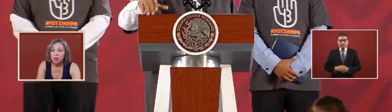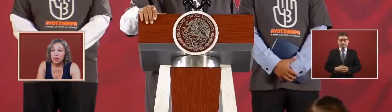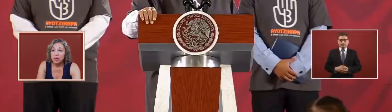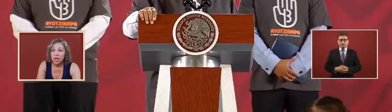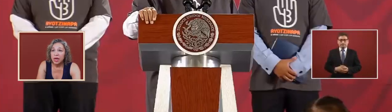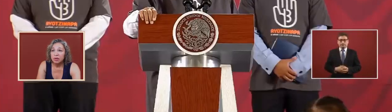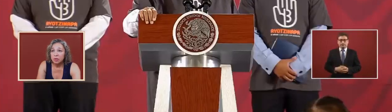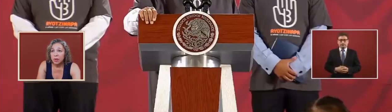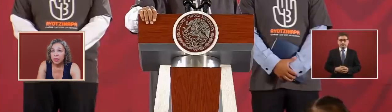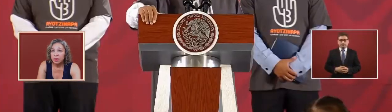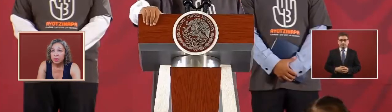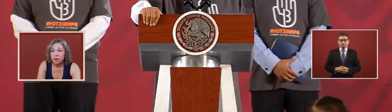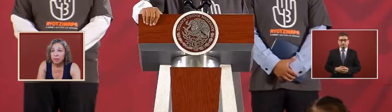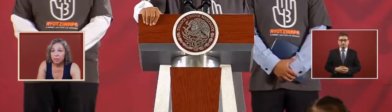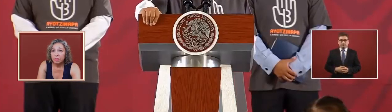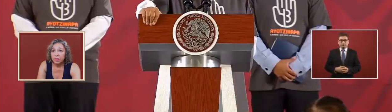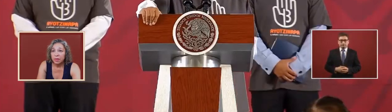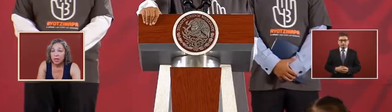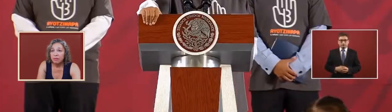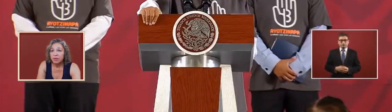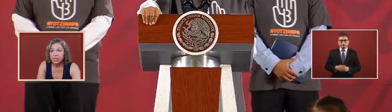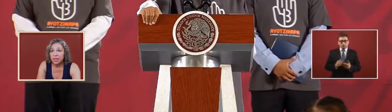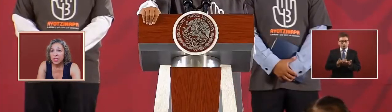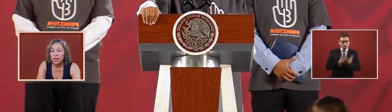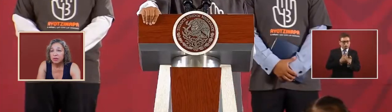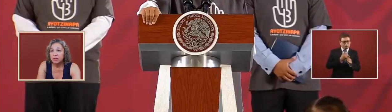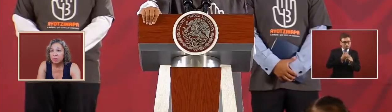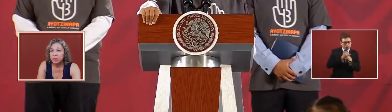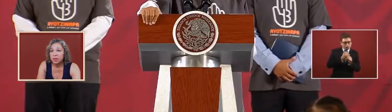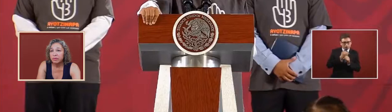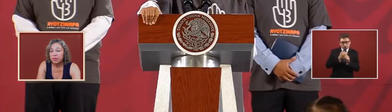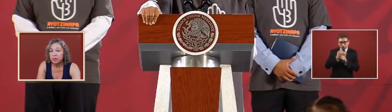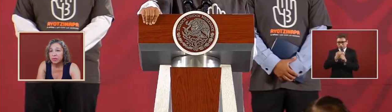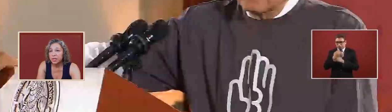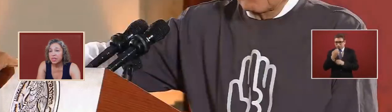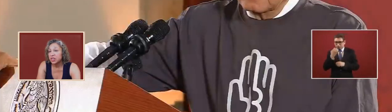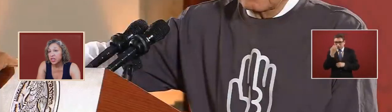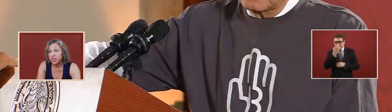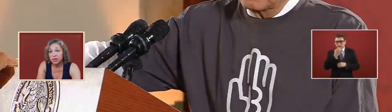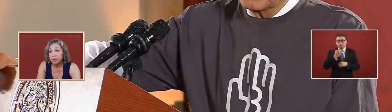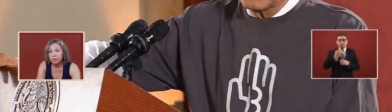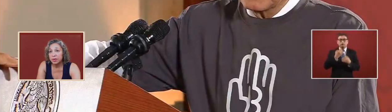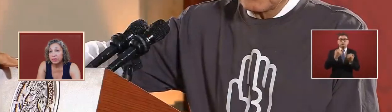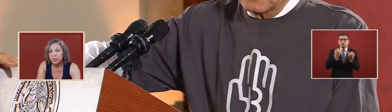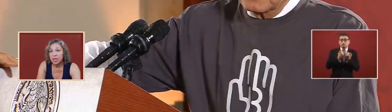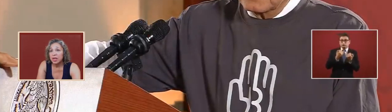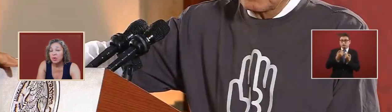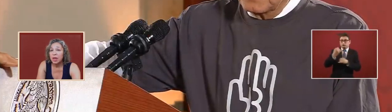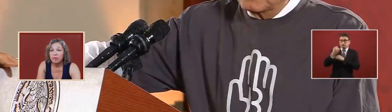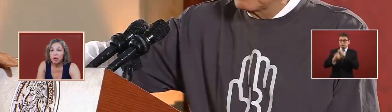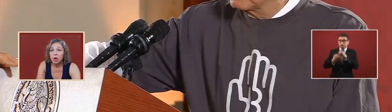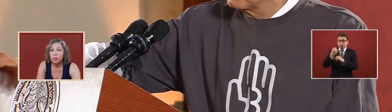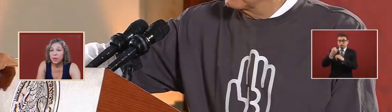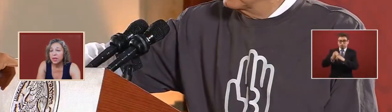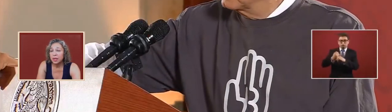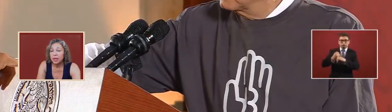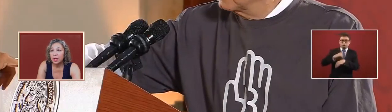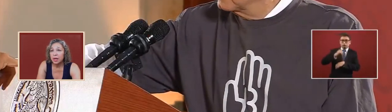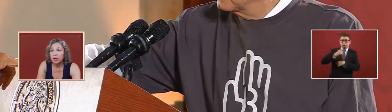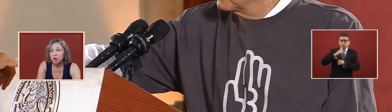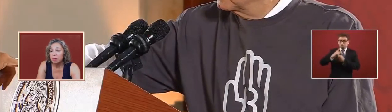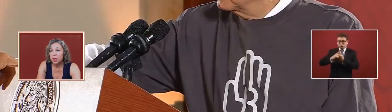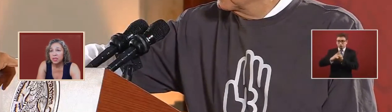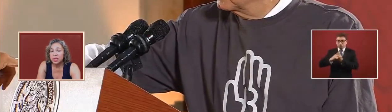in order to count with investigators observers international observers we have open